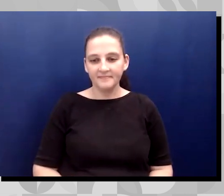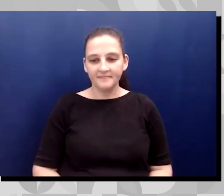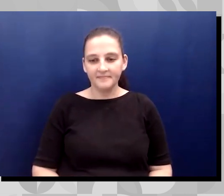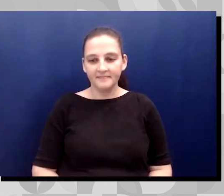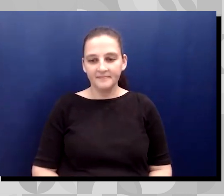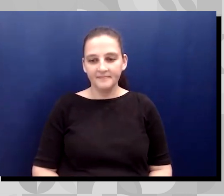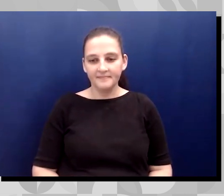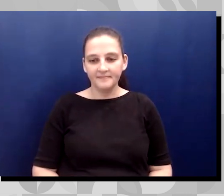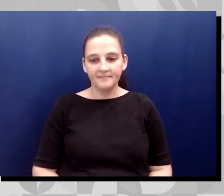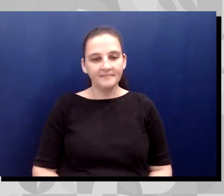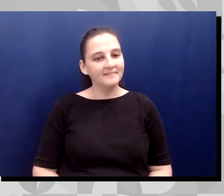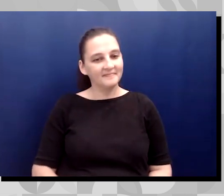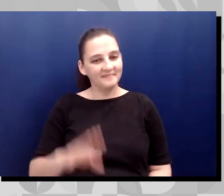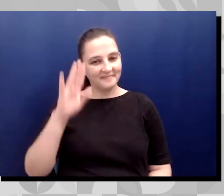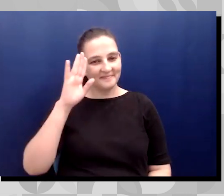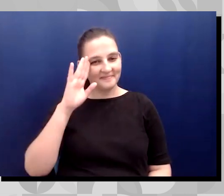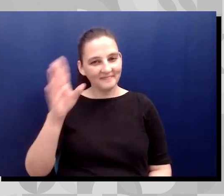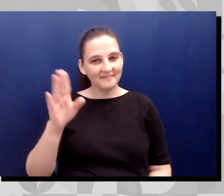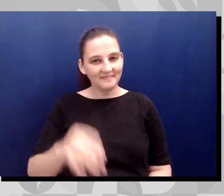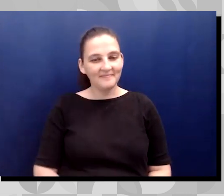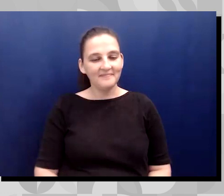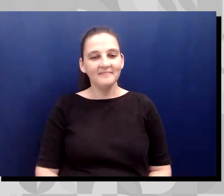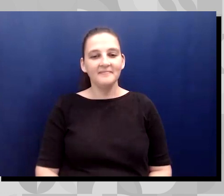Hi, you're welcome.